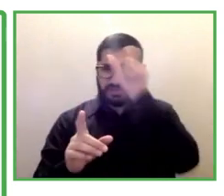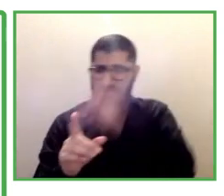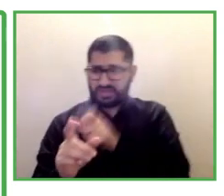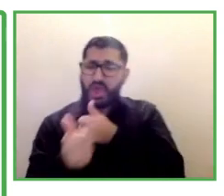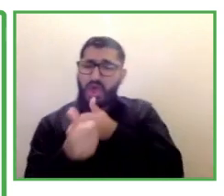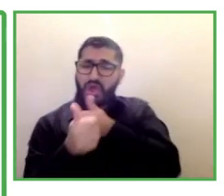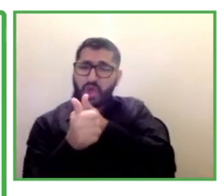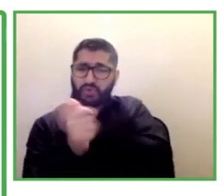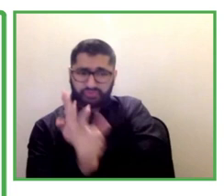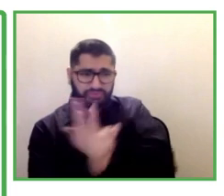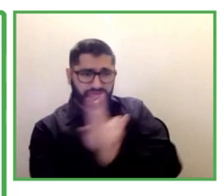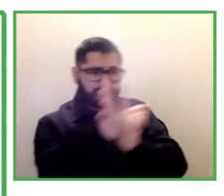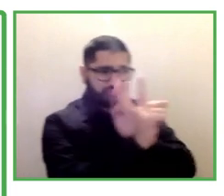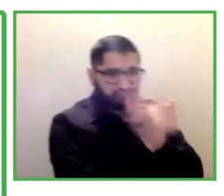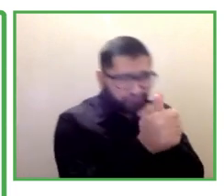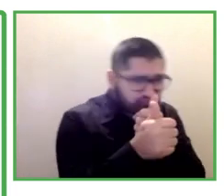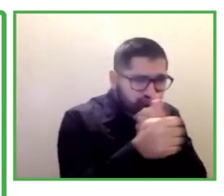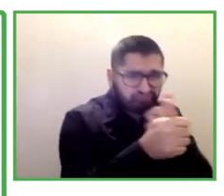in our area.